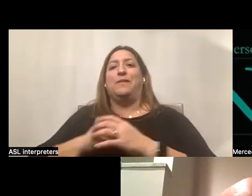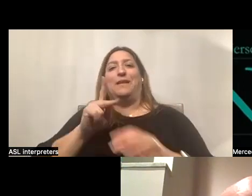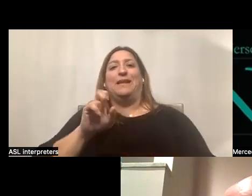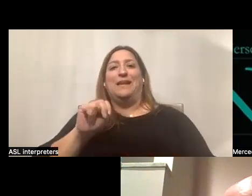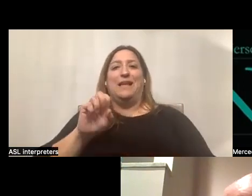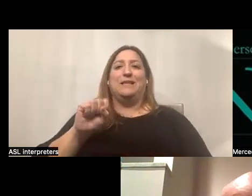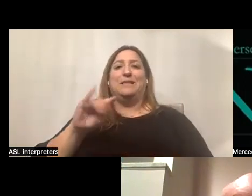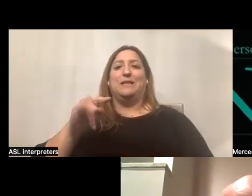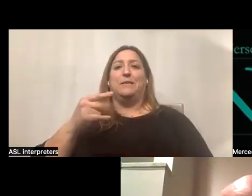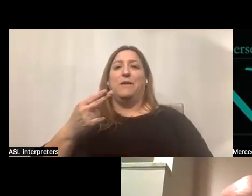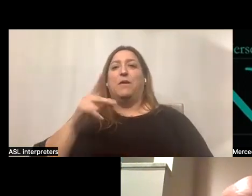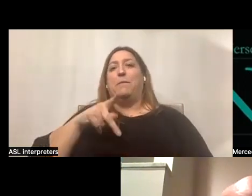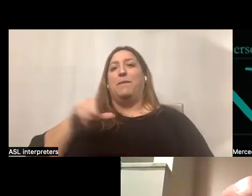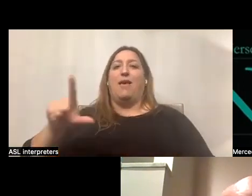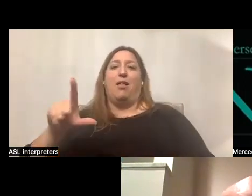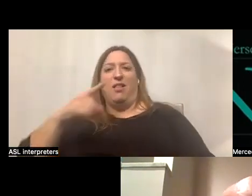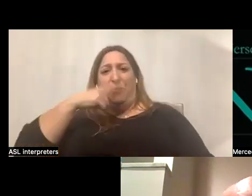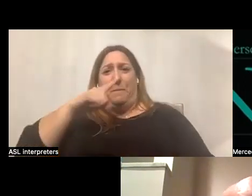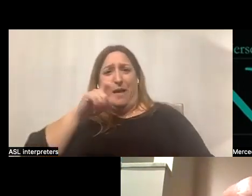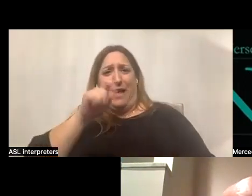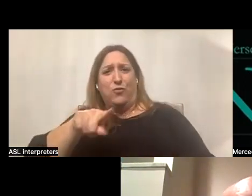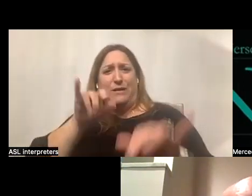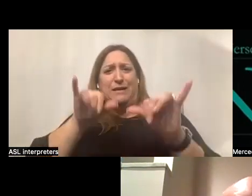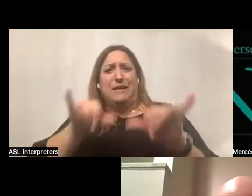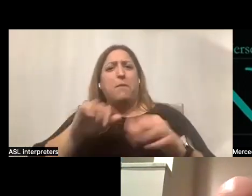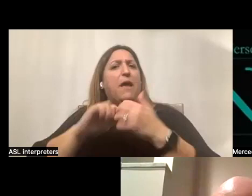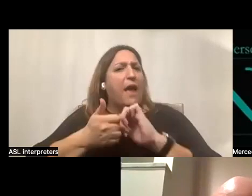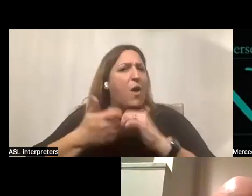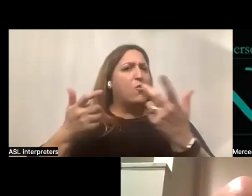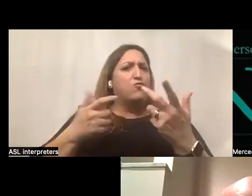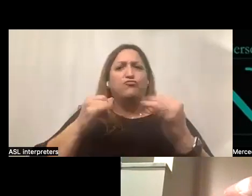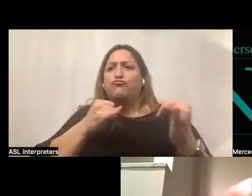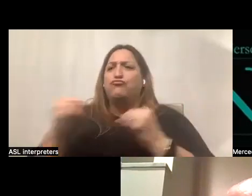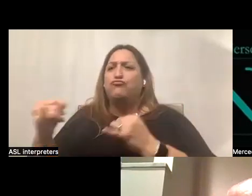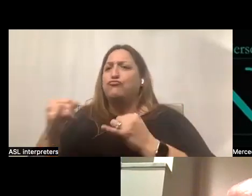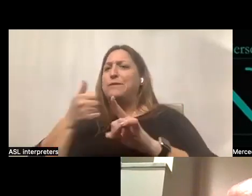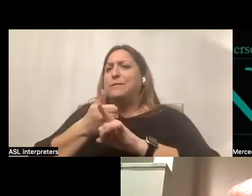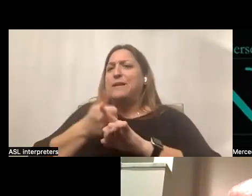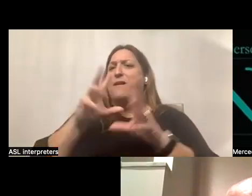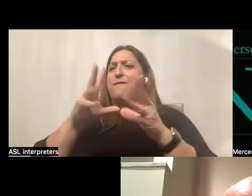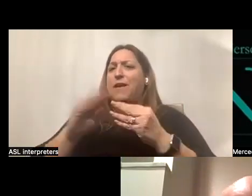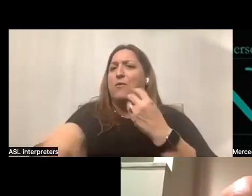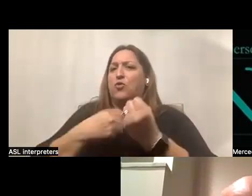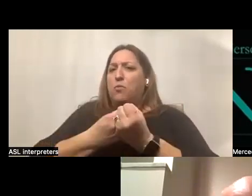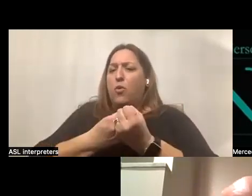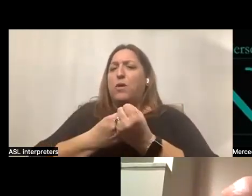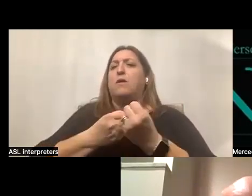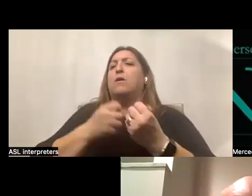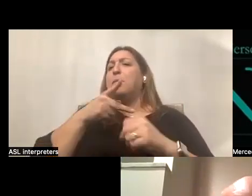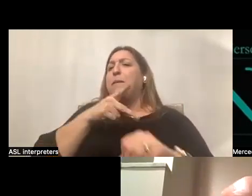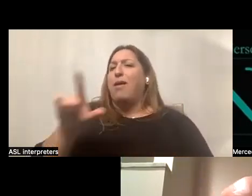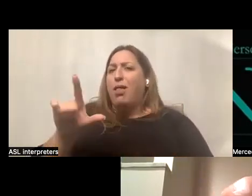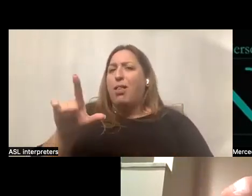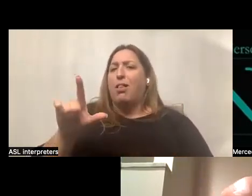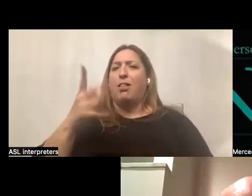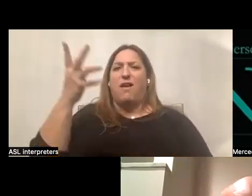PPL, we're going to answer you the same question about how the individual and their families are supported by PPL outside